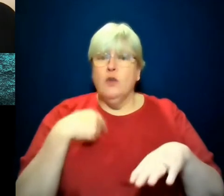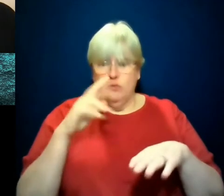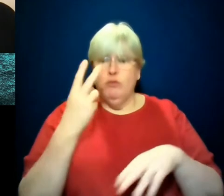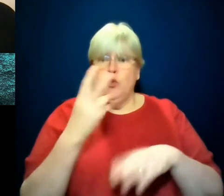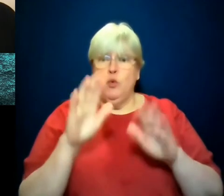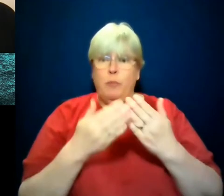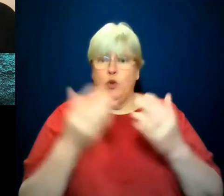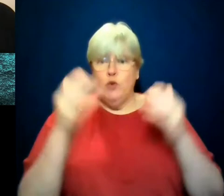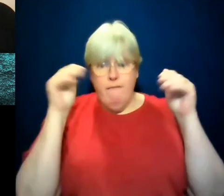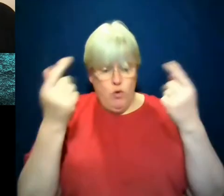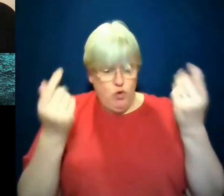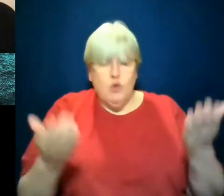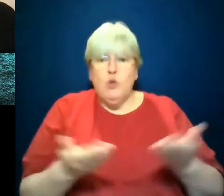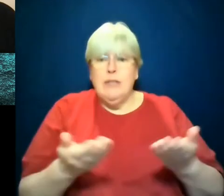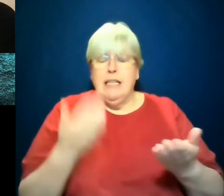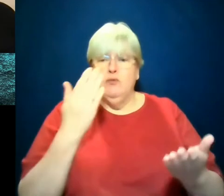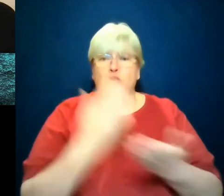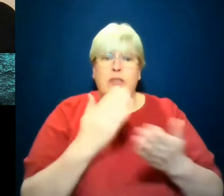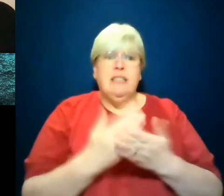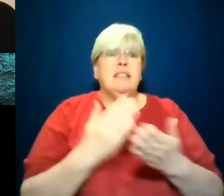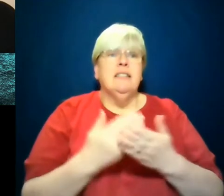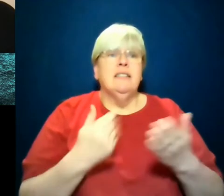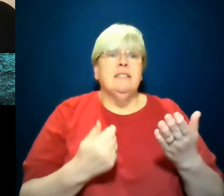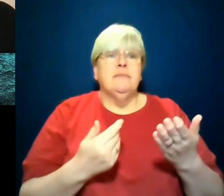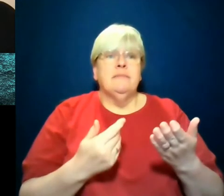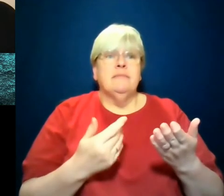start as Trump rises to power.